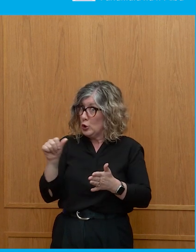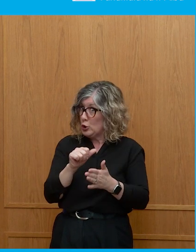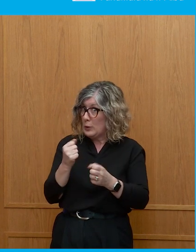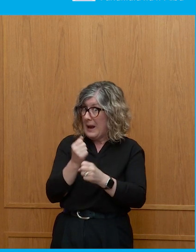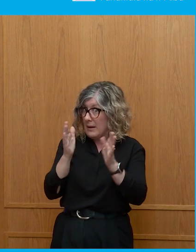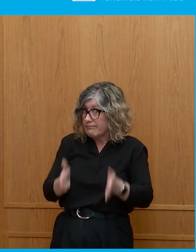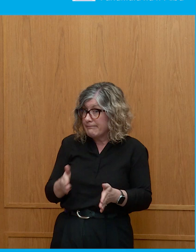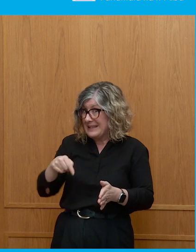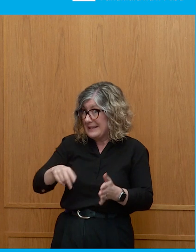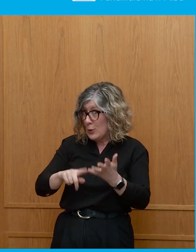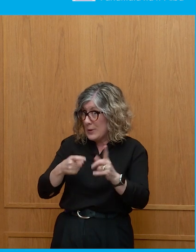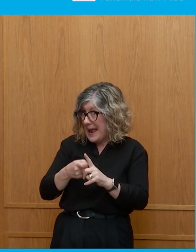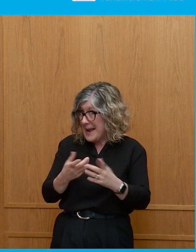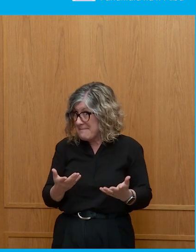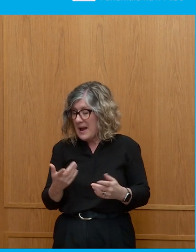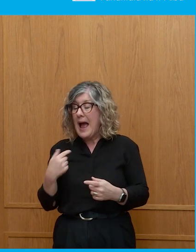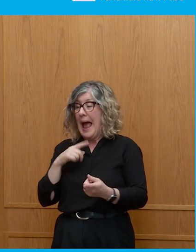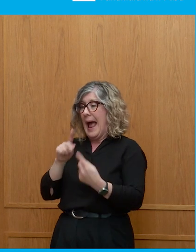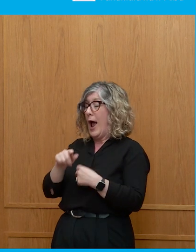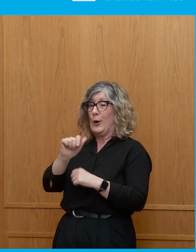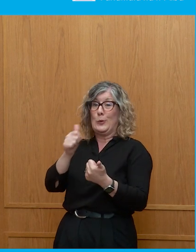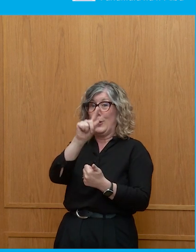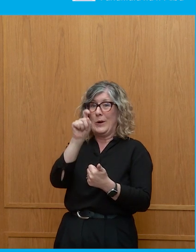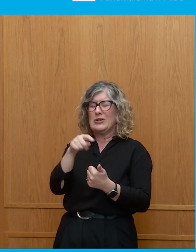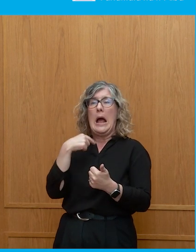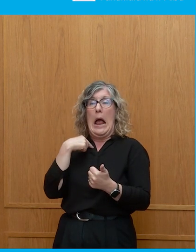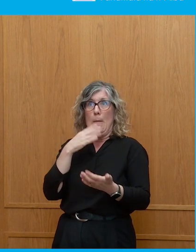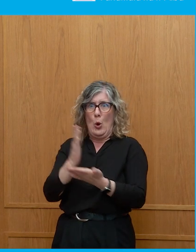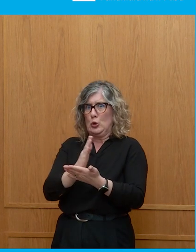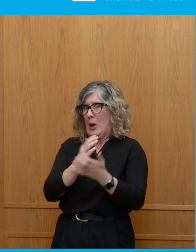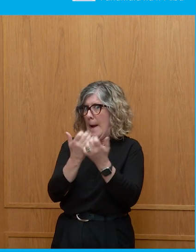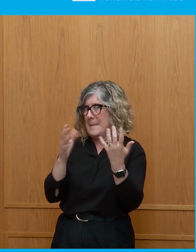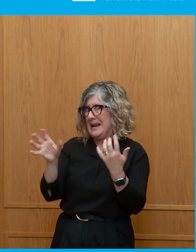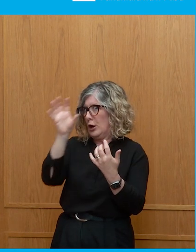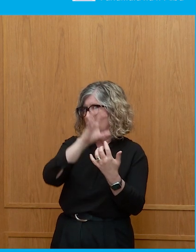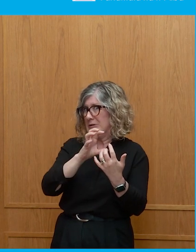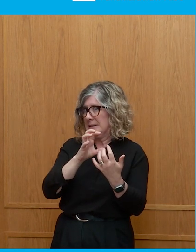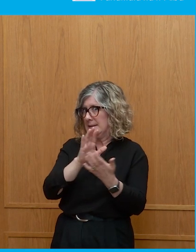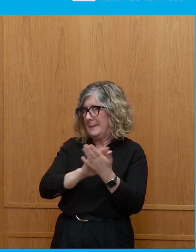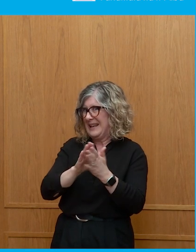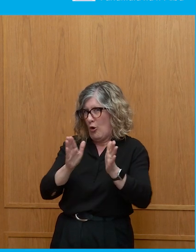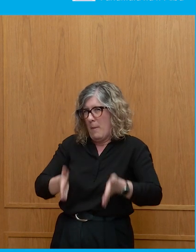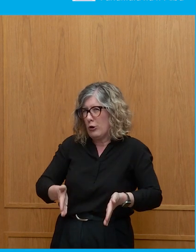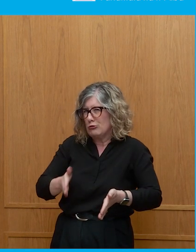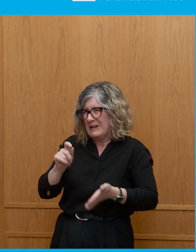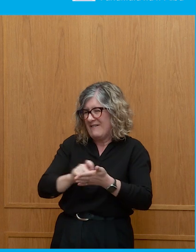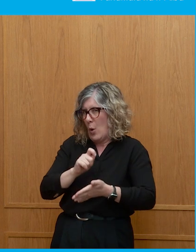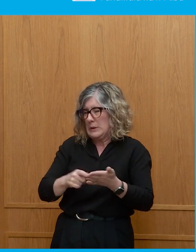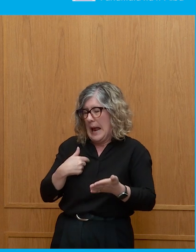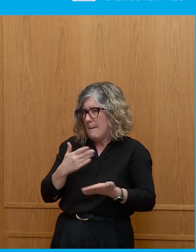That's an excellent question, Anne, to which I do not know the answer off the top of my head. So you're talking about compulsory voting.